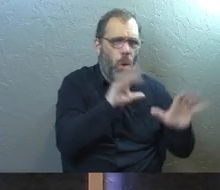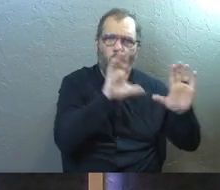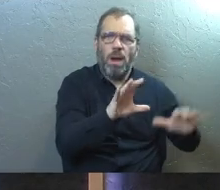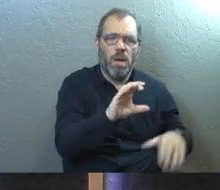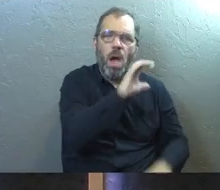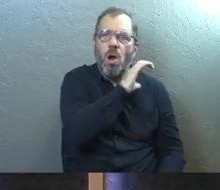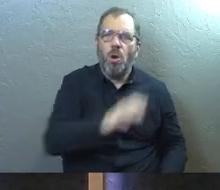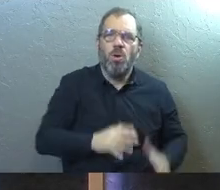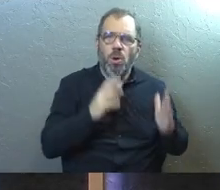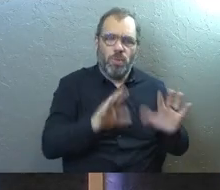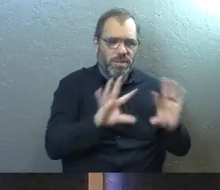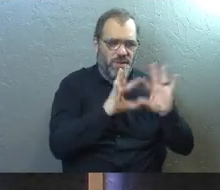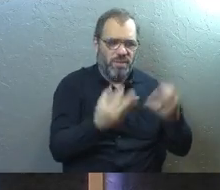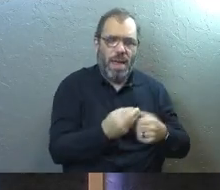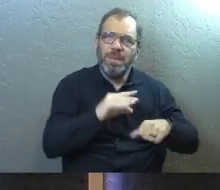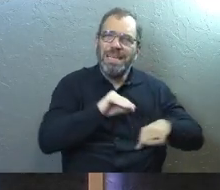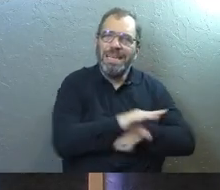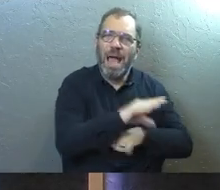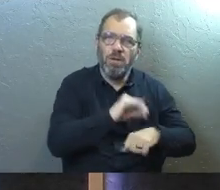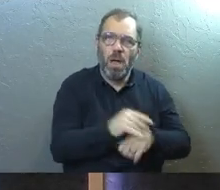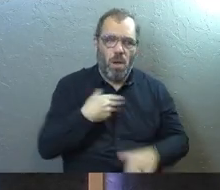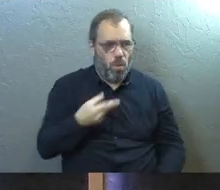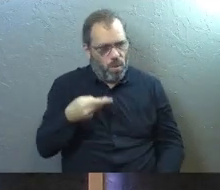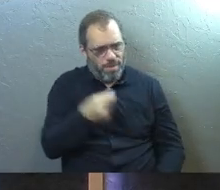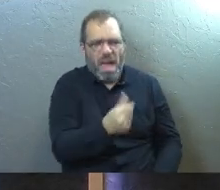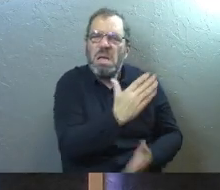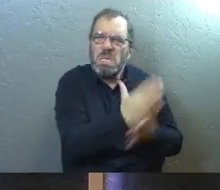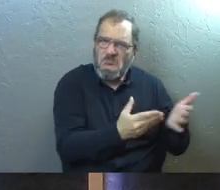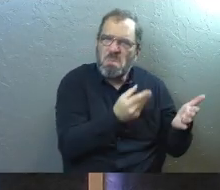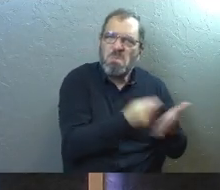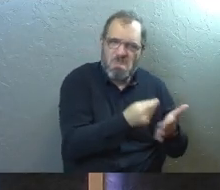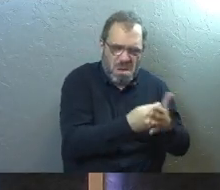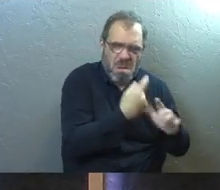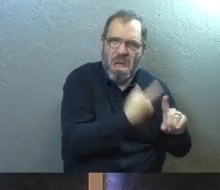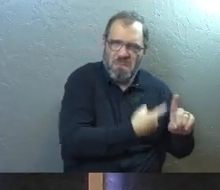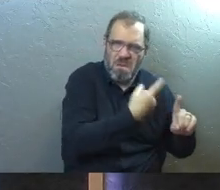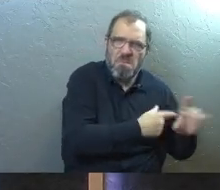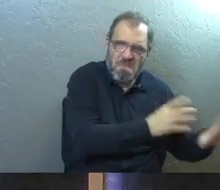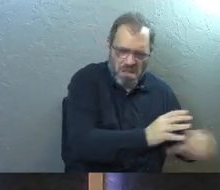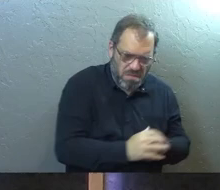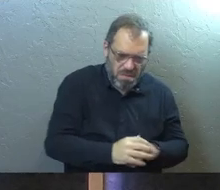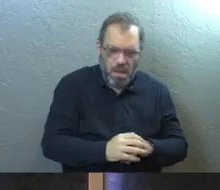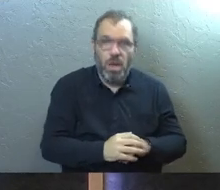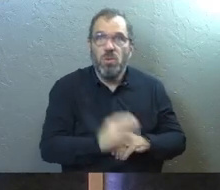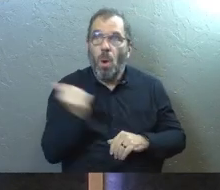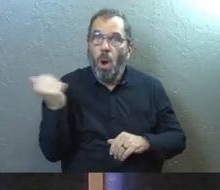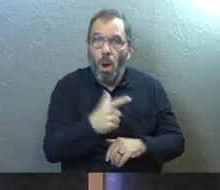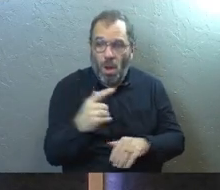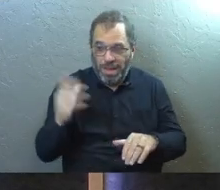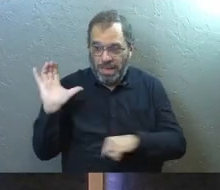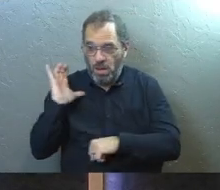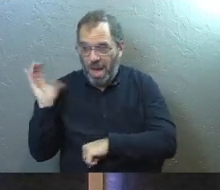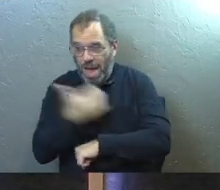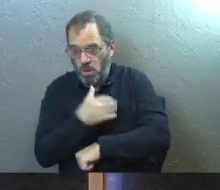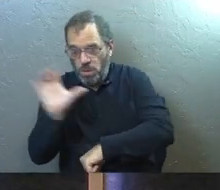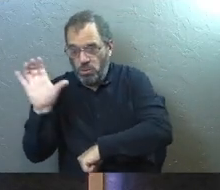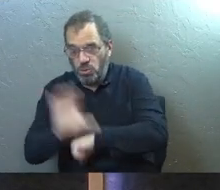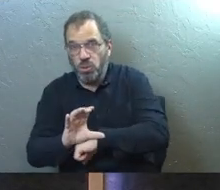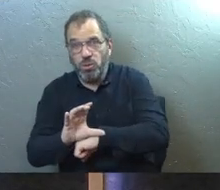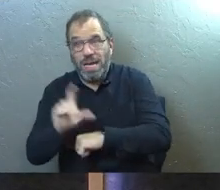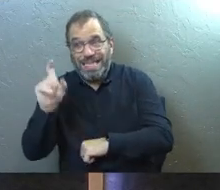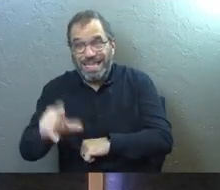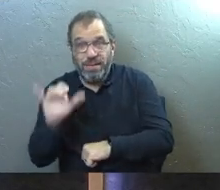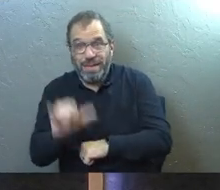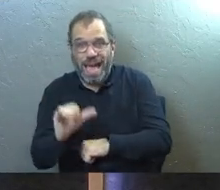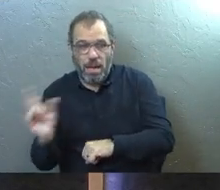wonderful. It's called Christian Family Counseling. We pay them a certain amount of money per month. And so everybody in our church who